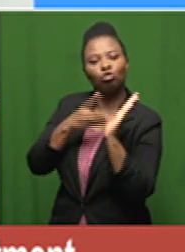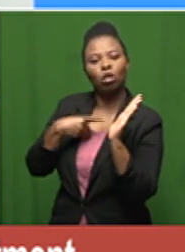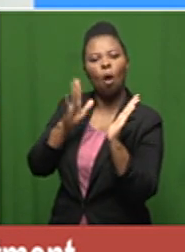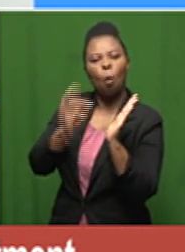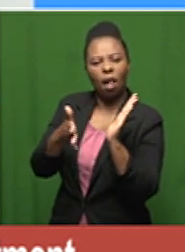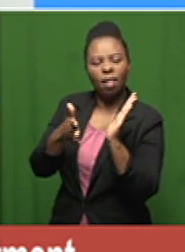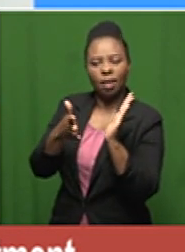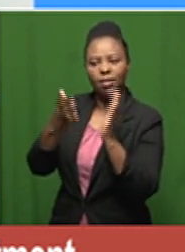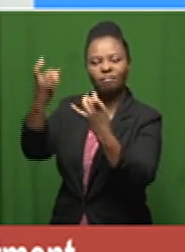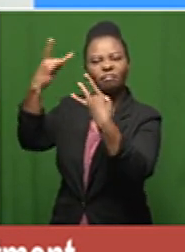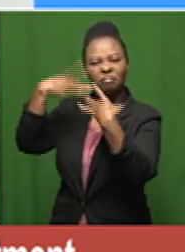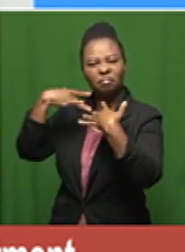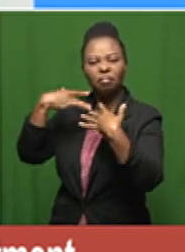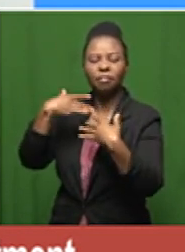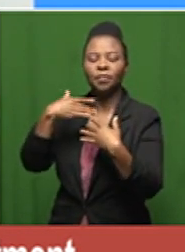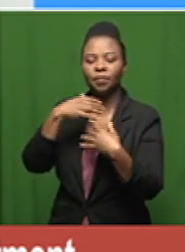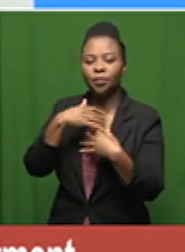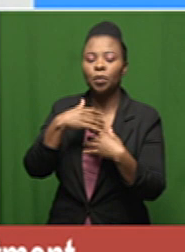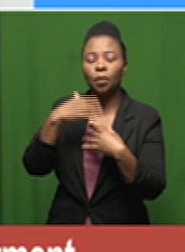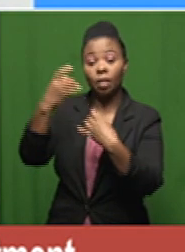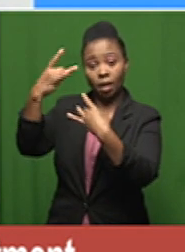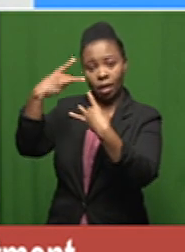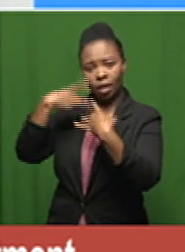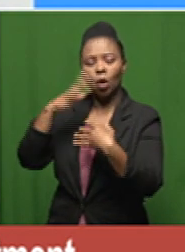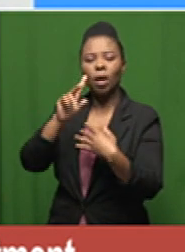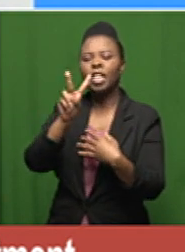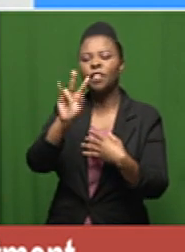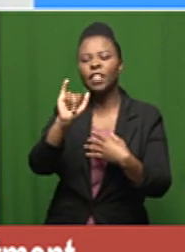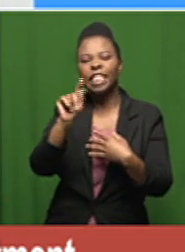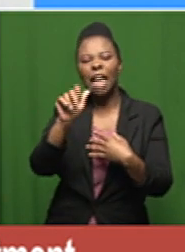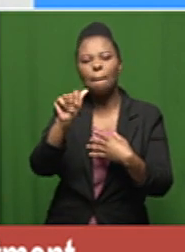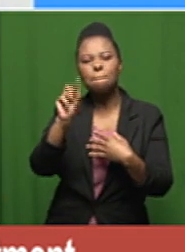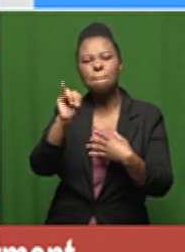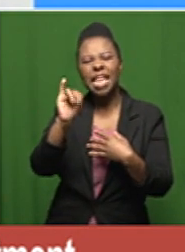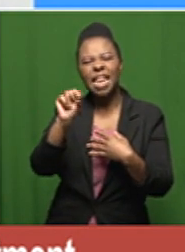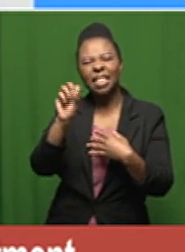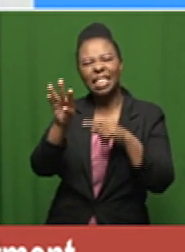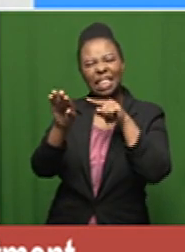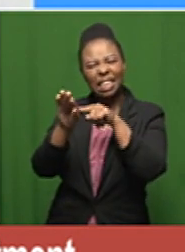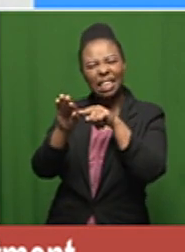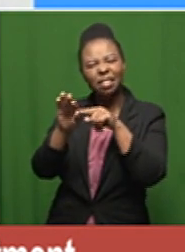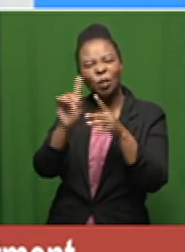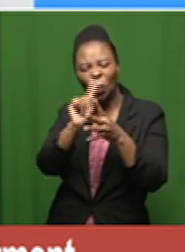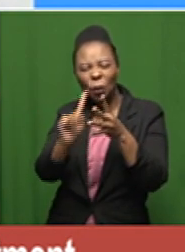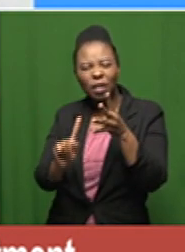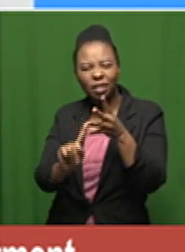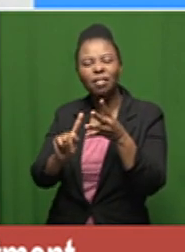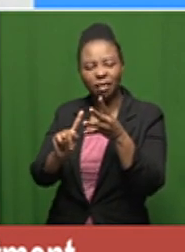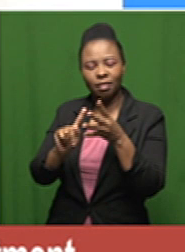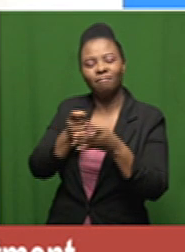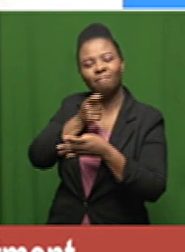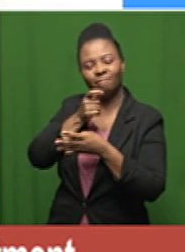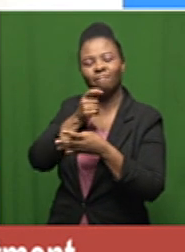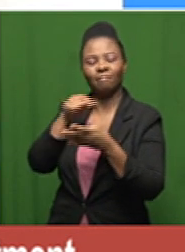she had made me aware of the of the vitamins um that i needed to take in order to combat this